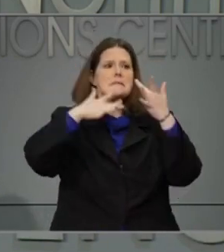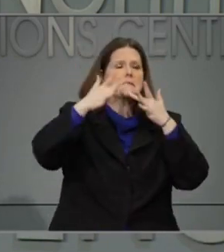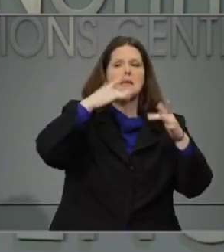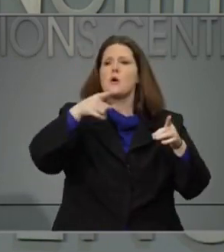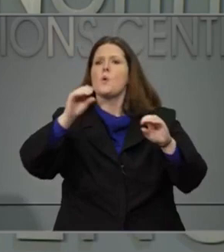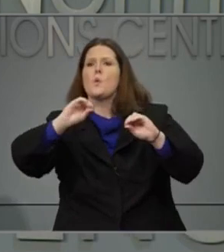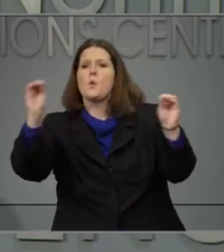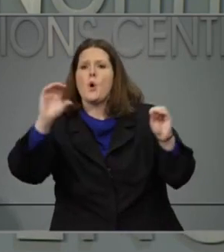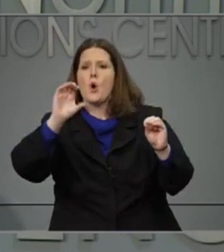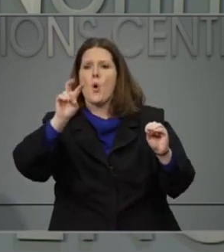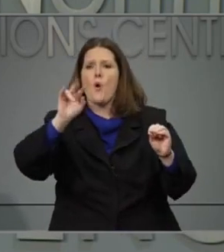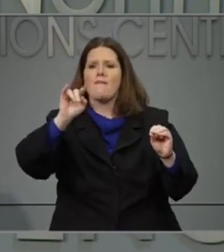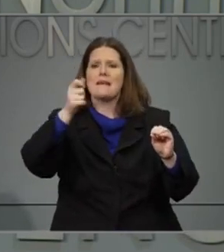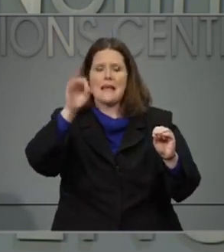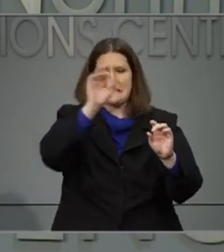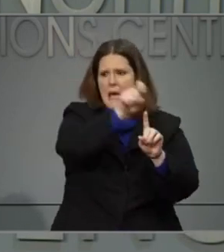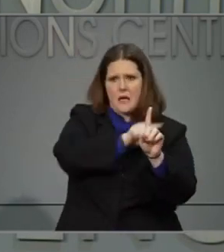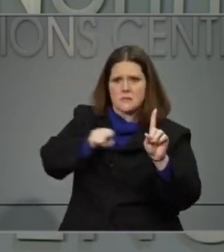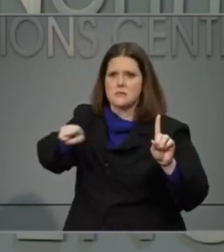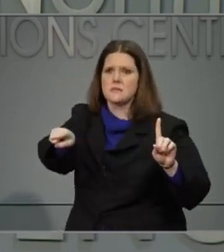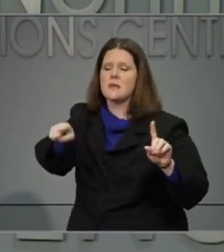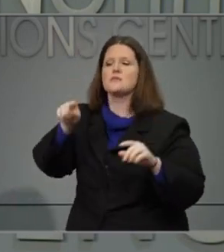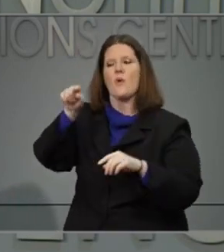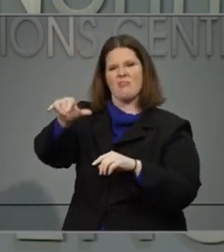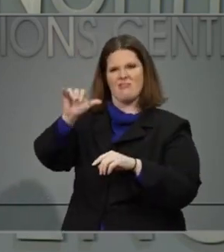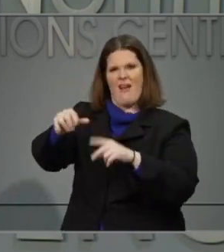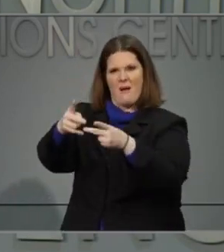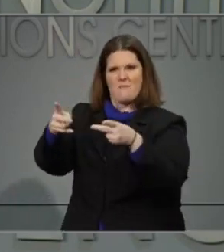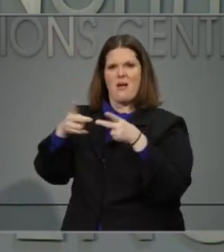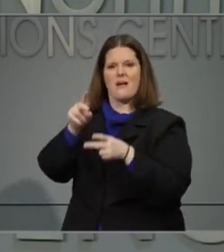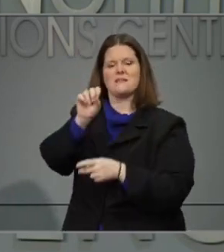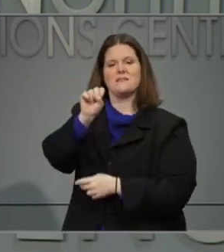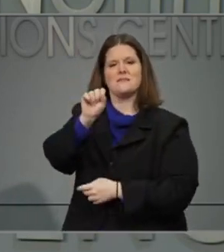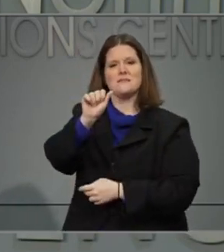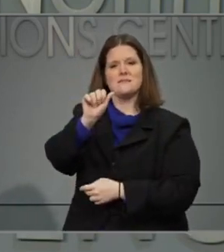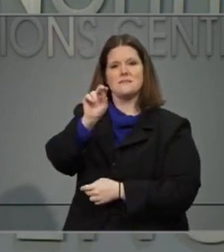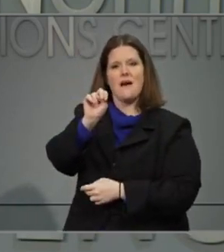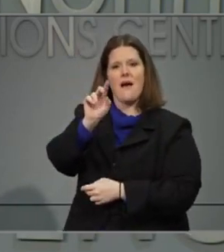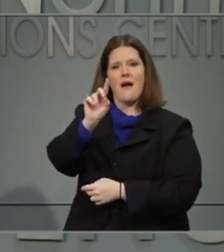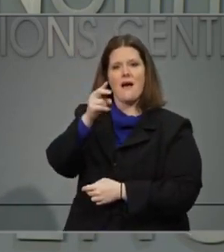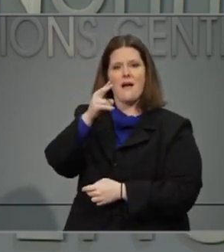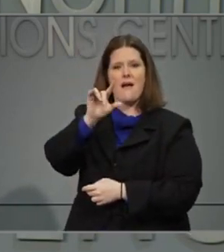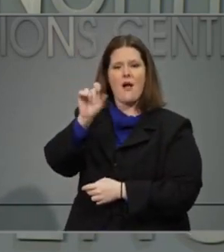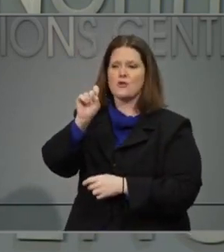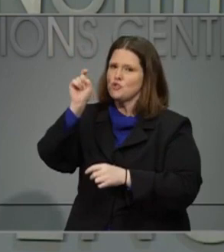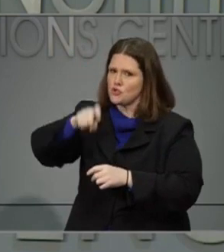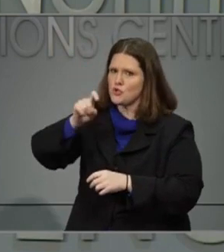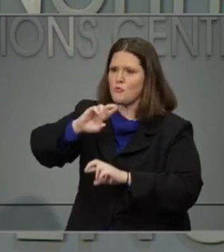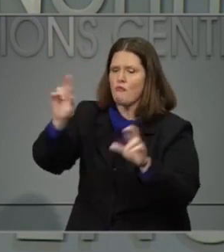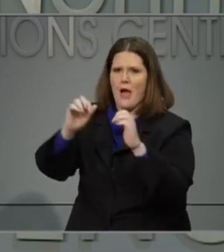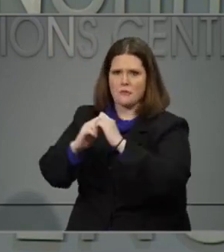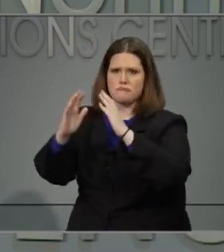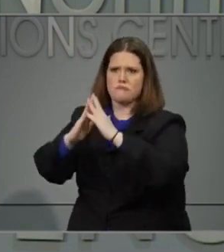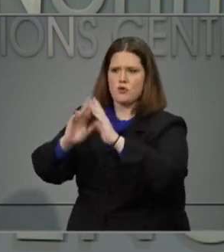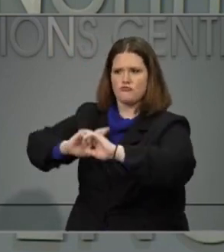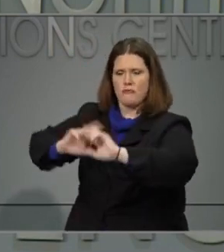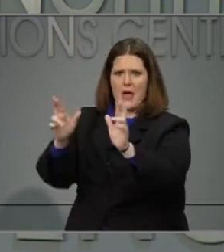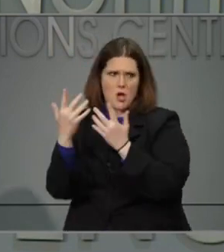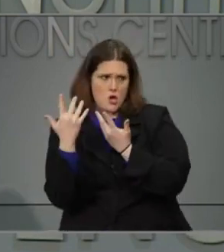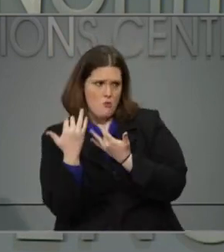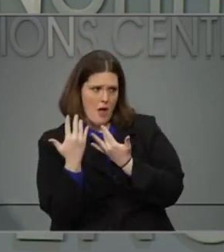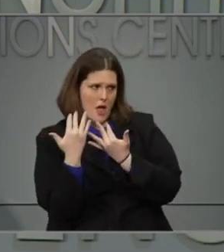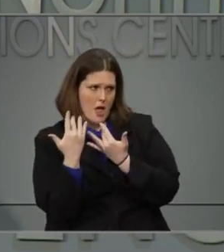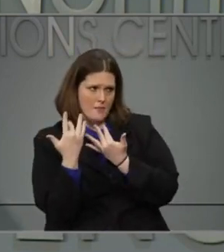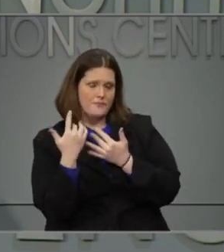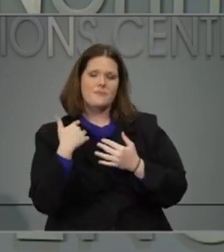Sandhills needs to be ramped up and ready to go. We really appreciate our partners in Richmond County and Hamlet, North Carolina,